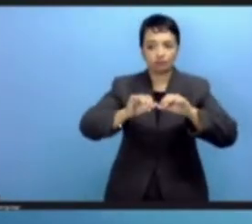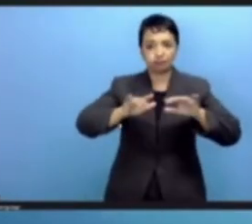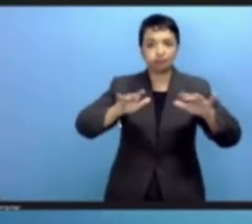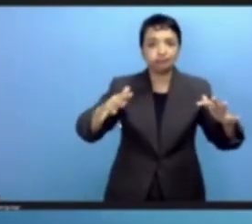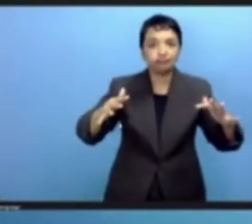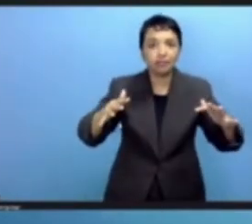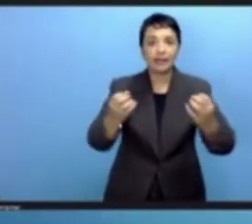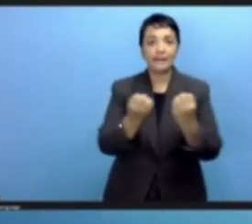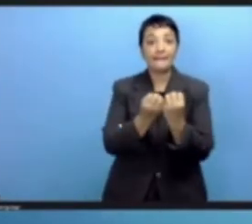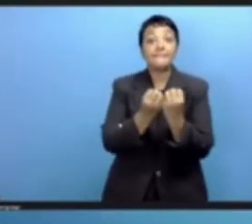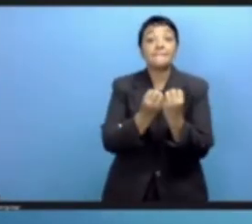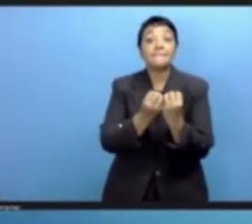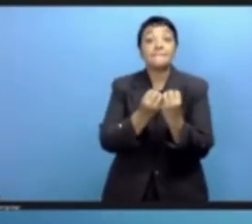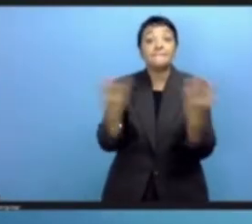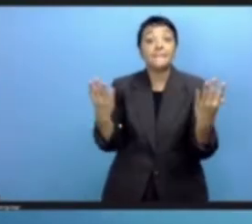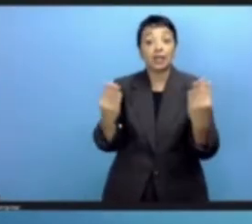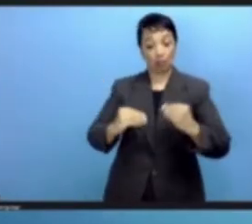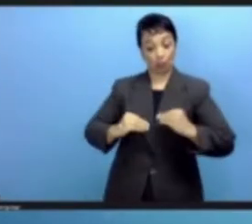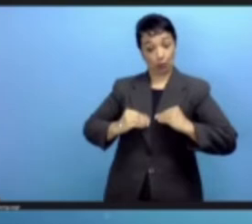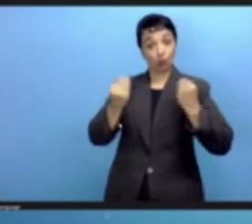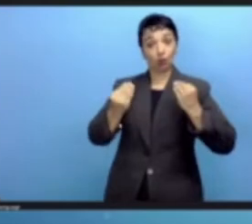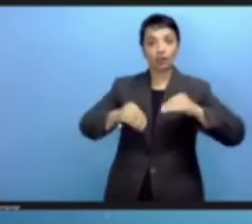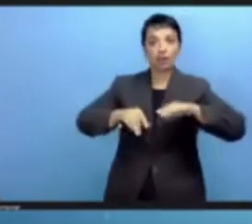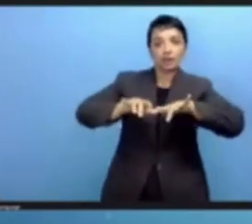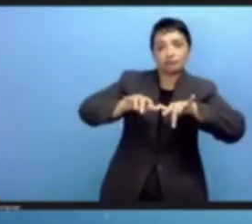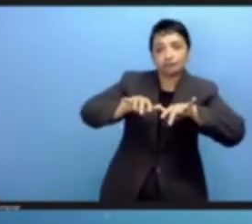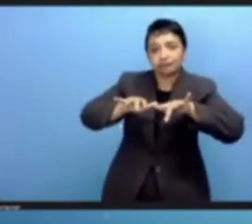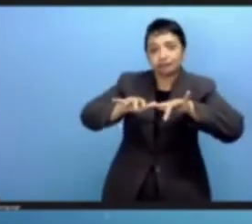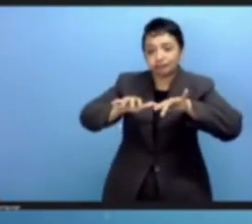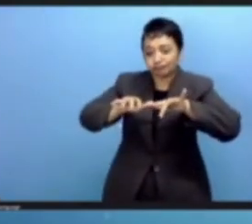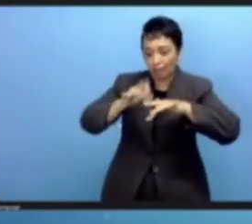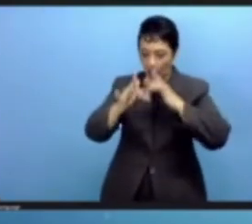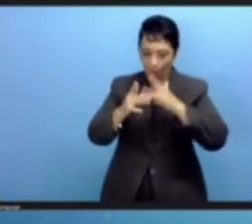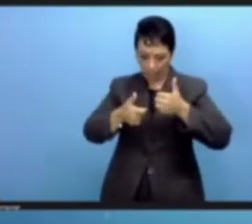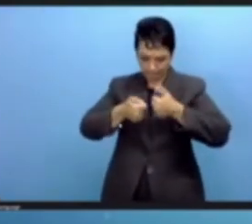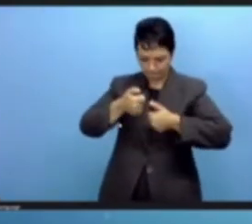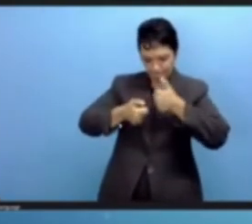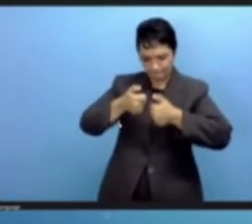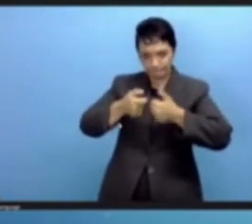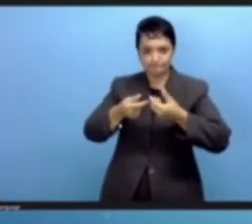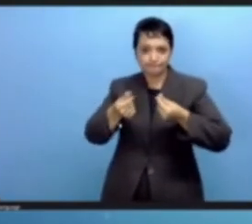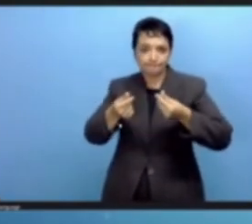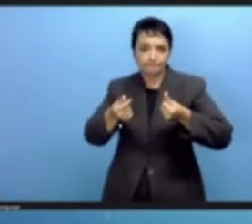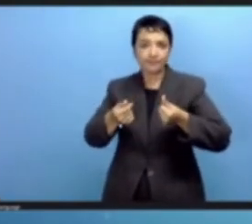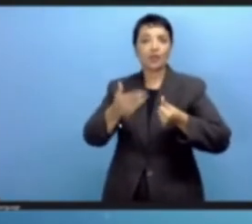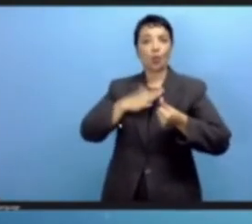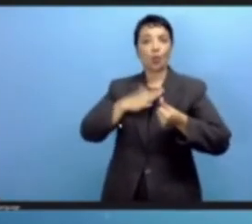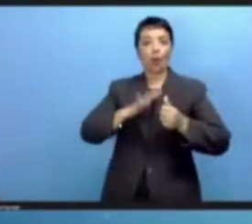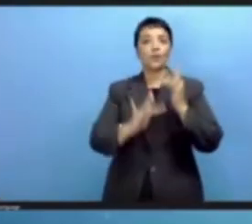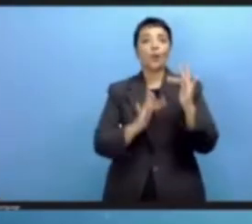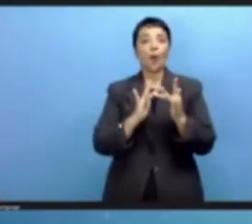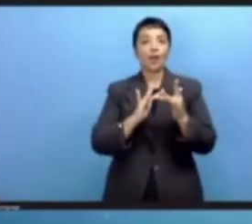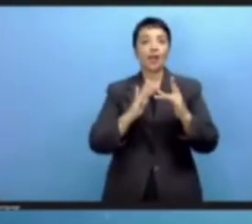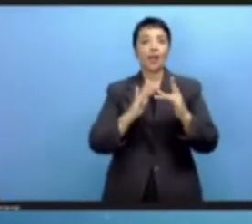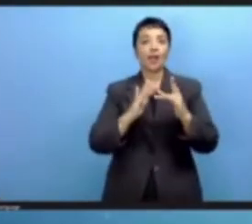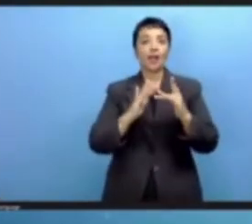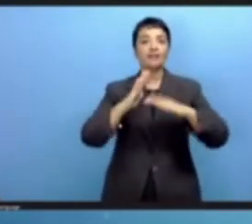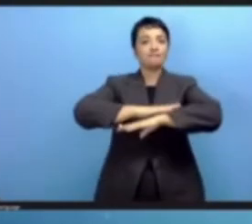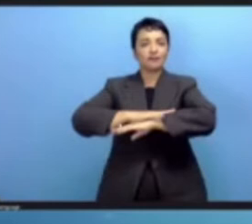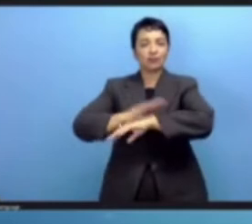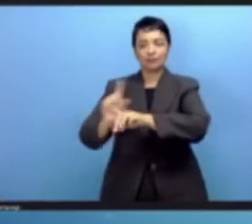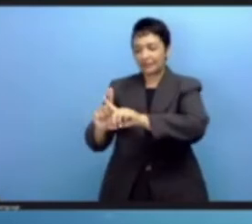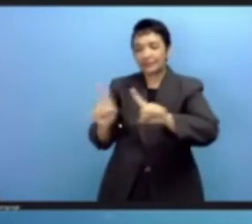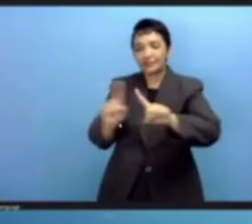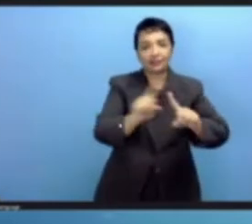spending more than a couple of hours per day connecting to digital platforms. We know in some